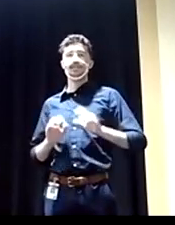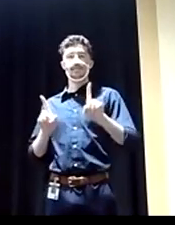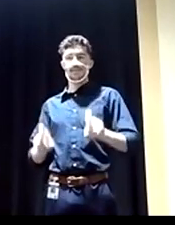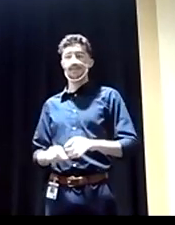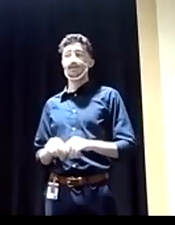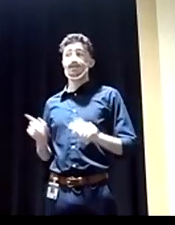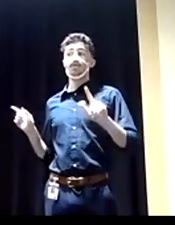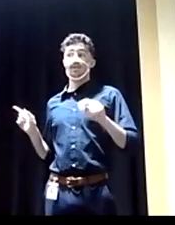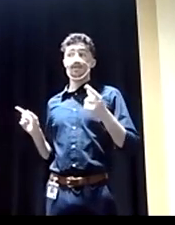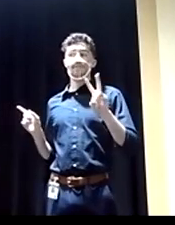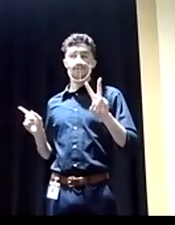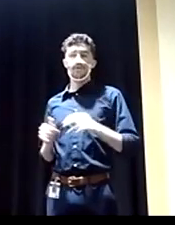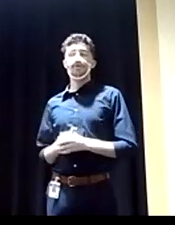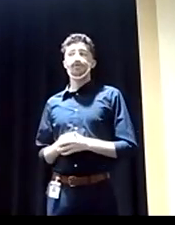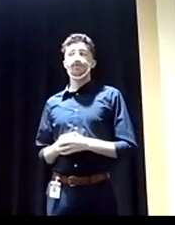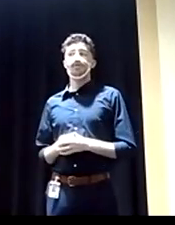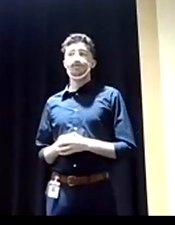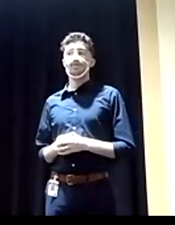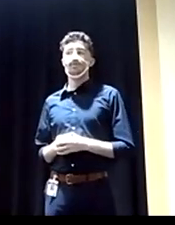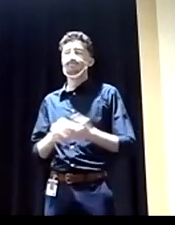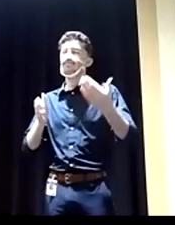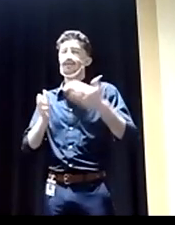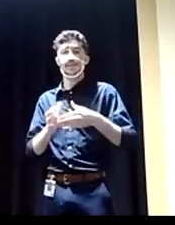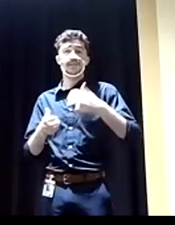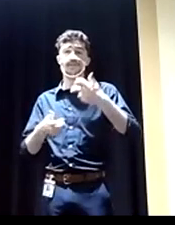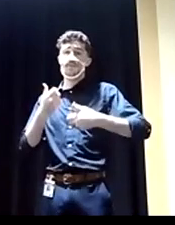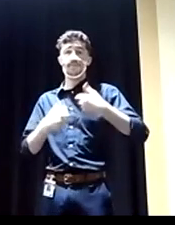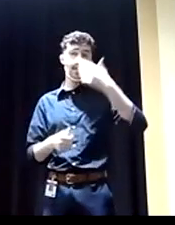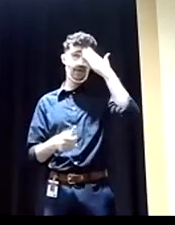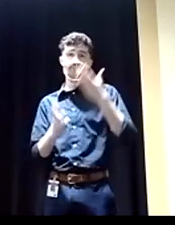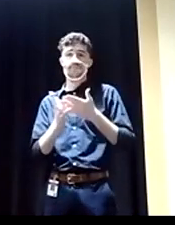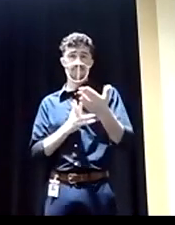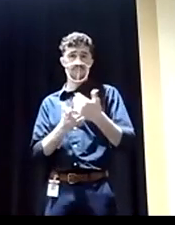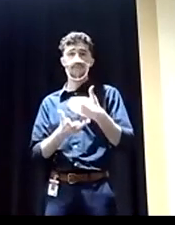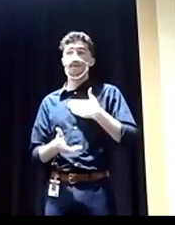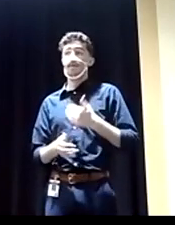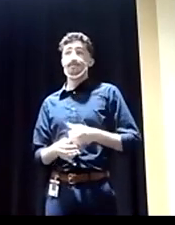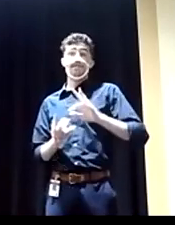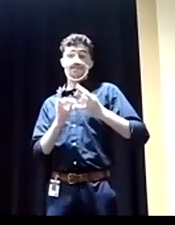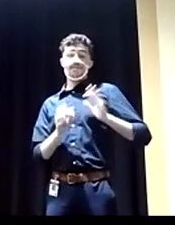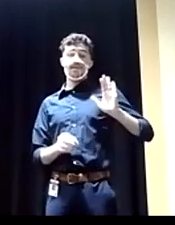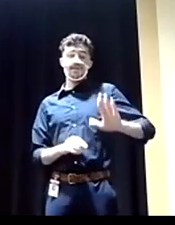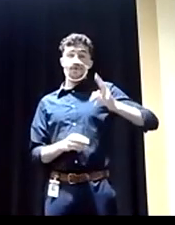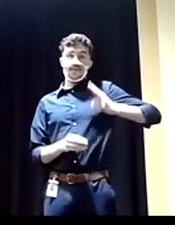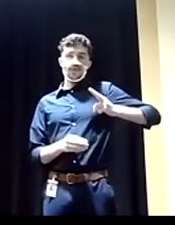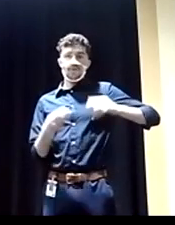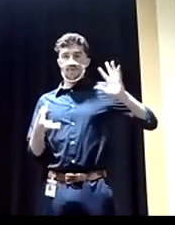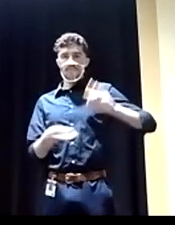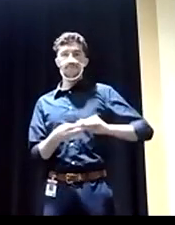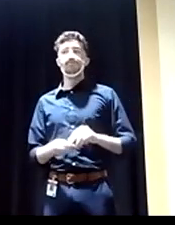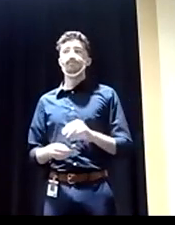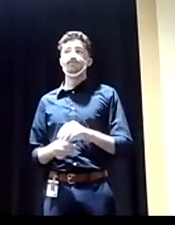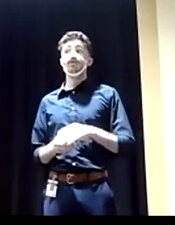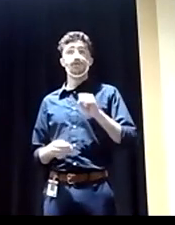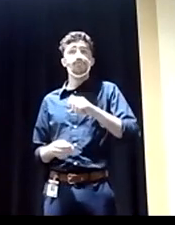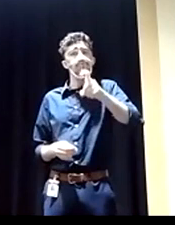Yeah. Again, it's, it's an issue that I know well because of my family's origin story and the circumstances. And absolutely,